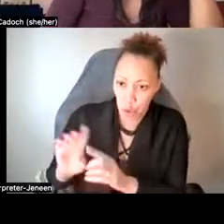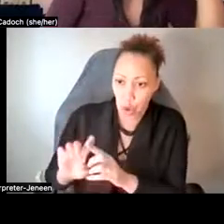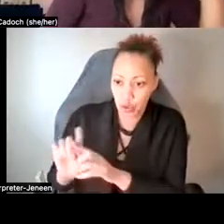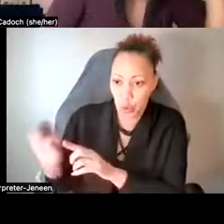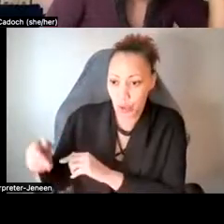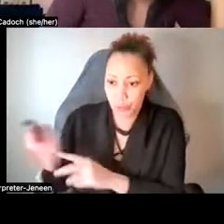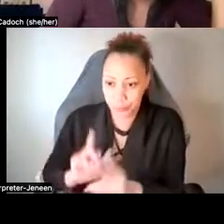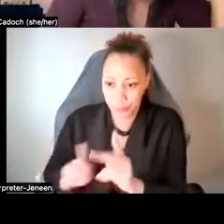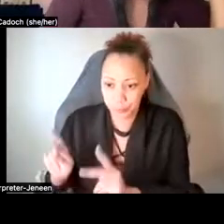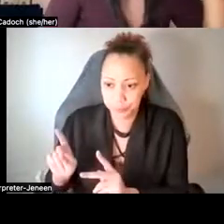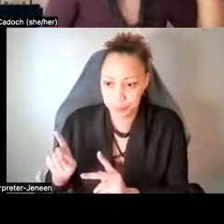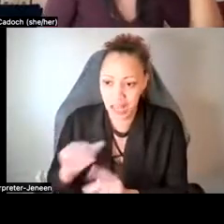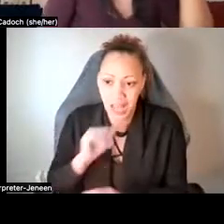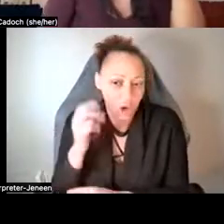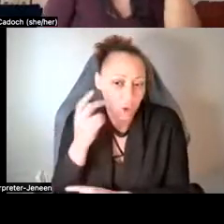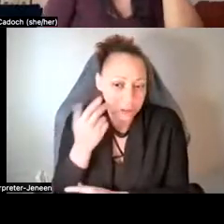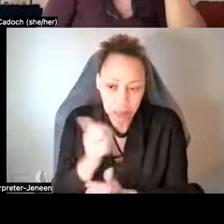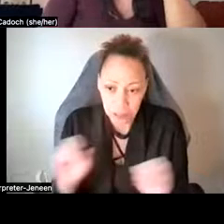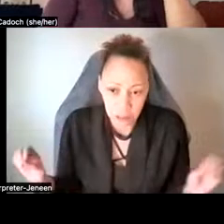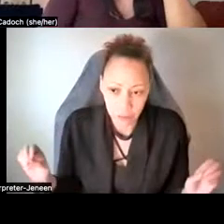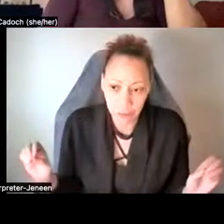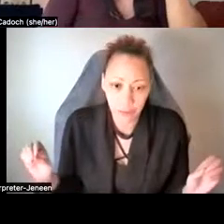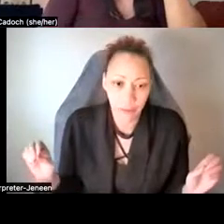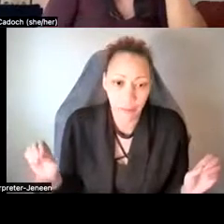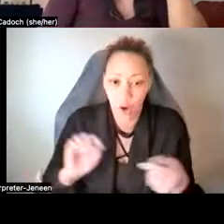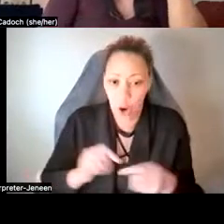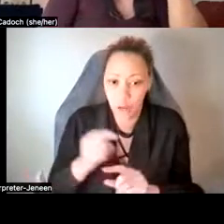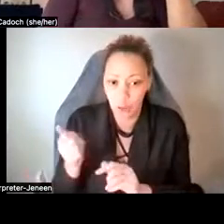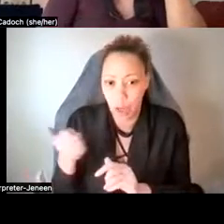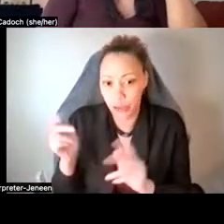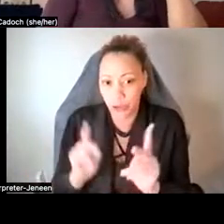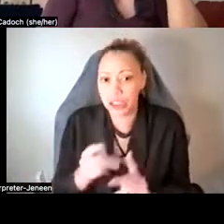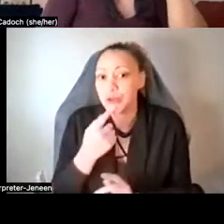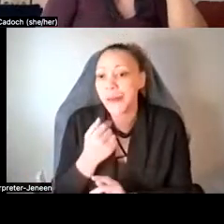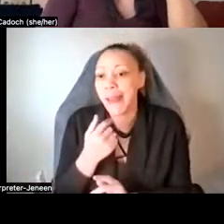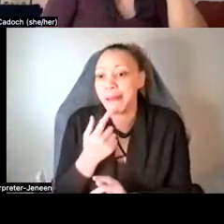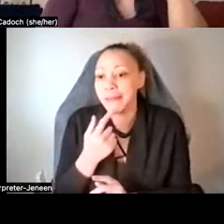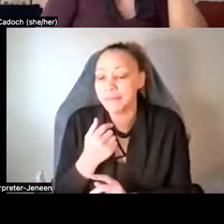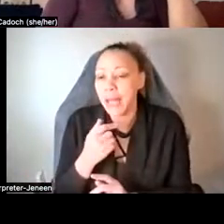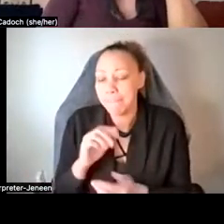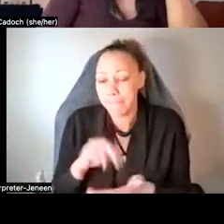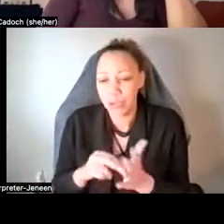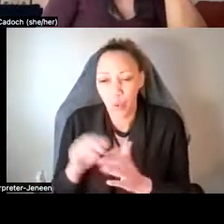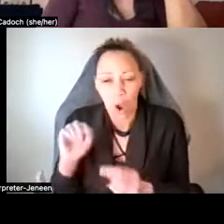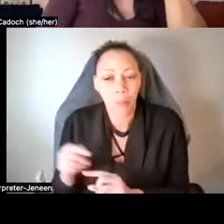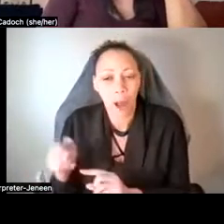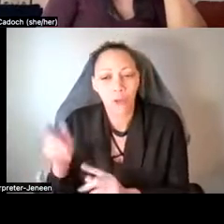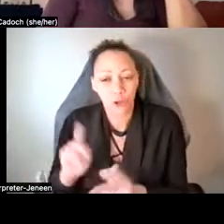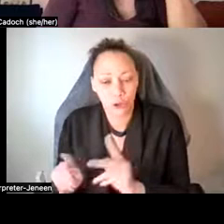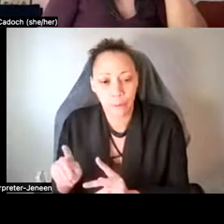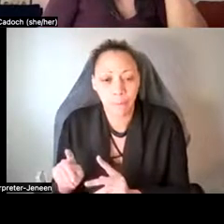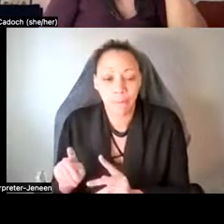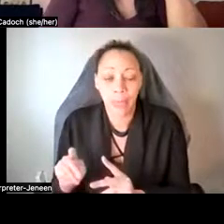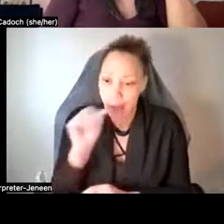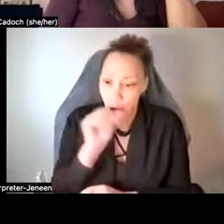mushrooms, I mean, I don't see anything, um, for harm to others, which is the red component. And then when you look at substances like alcohol,